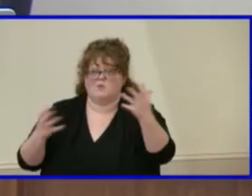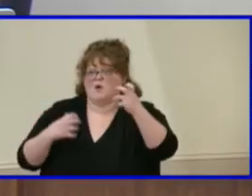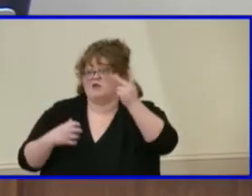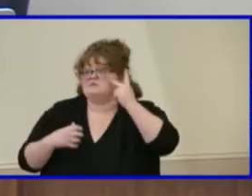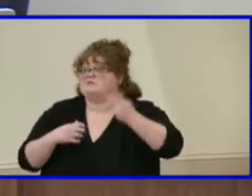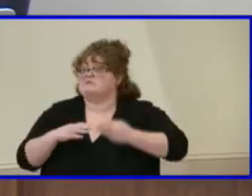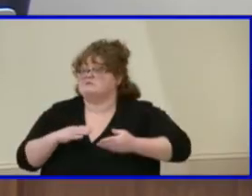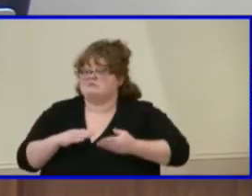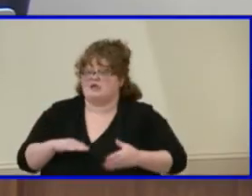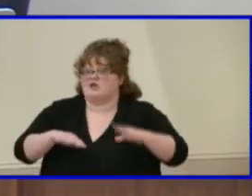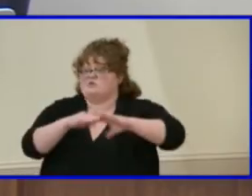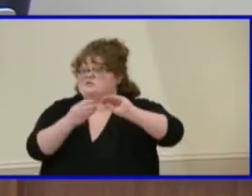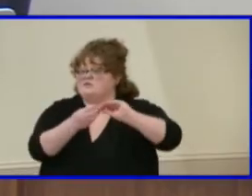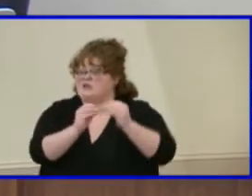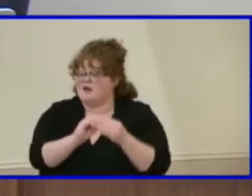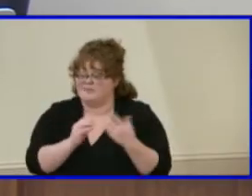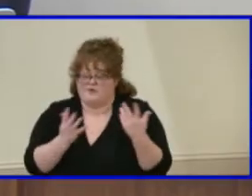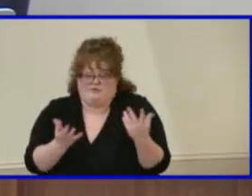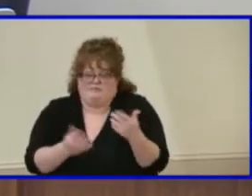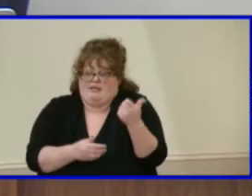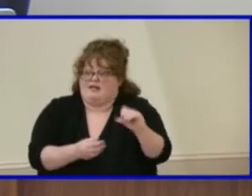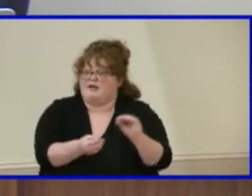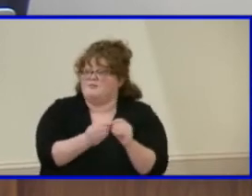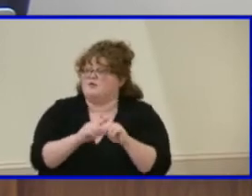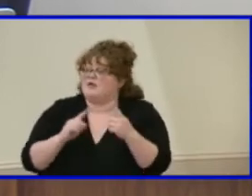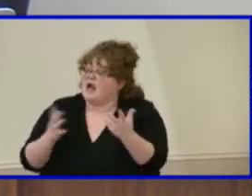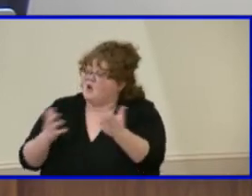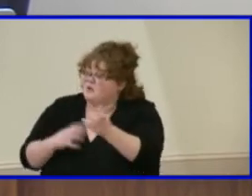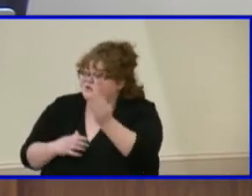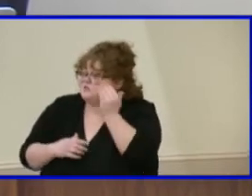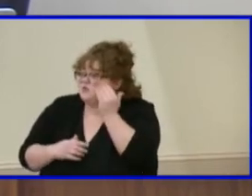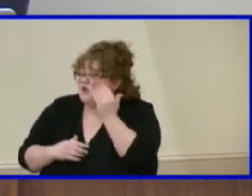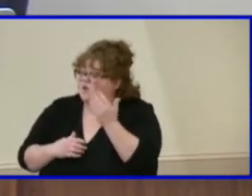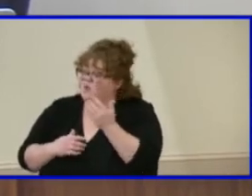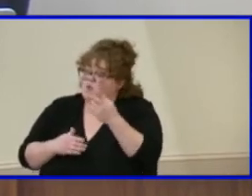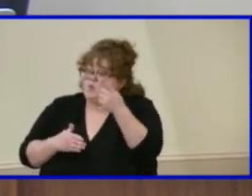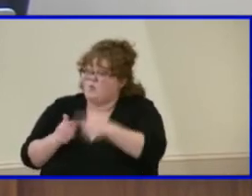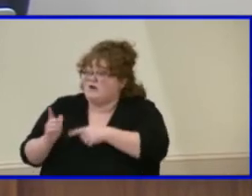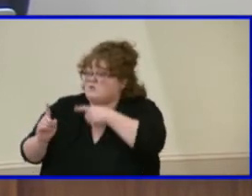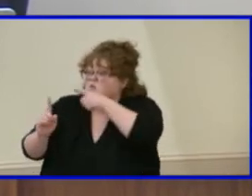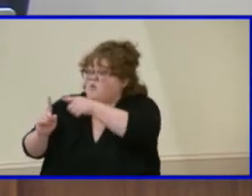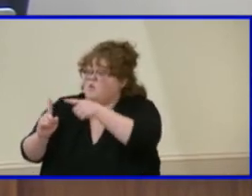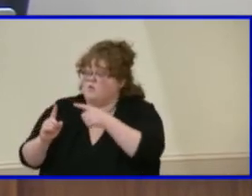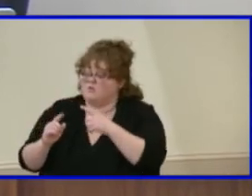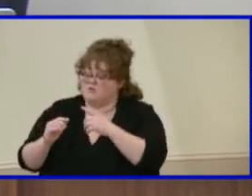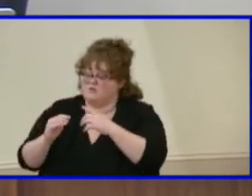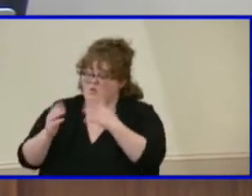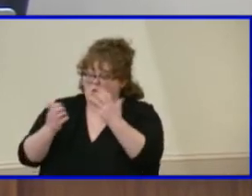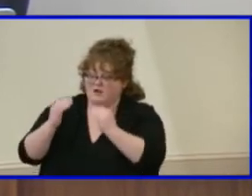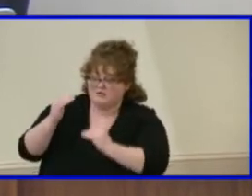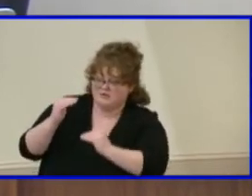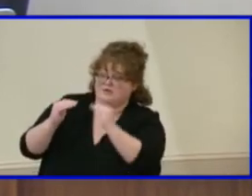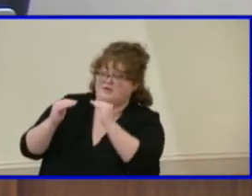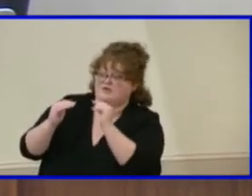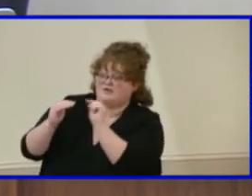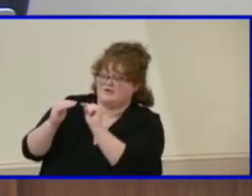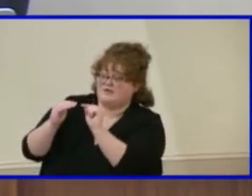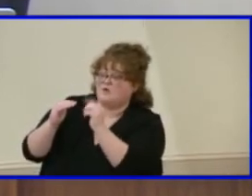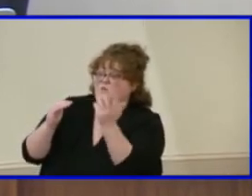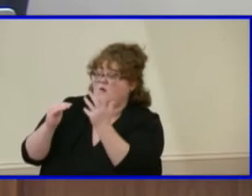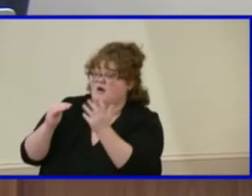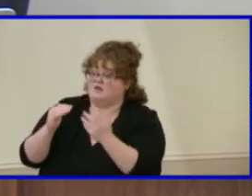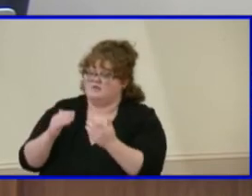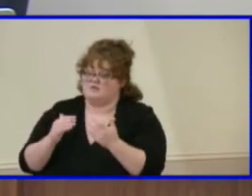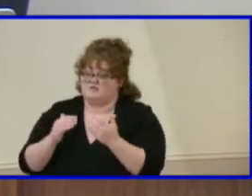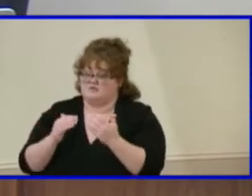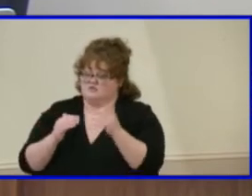think if you just say we want to increase the number, but I would love to see what's the benchmark? What are we trying to increase the number to? What's the percentage we're trying to